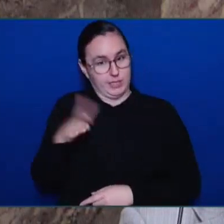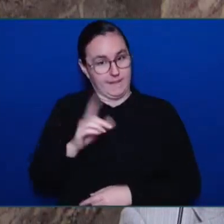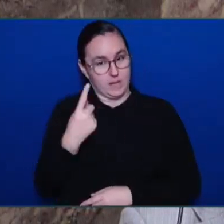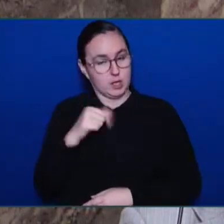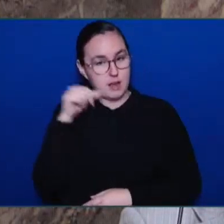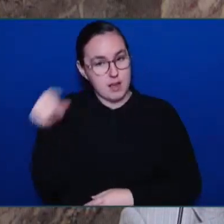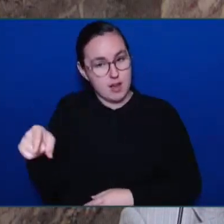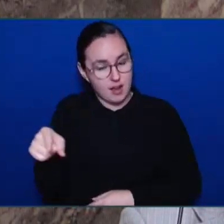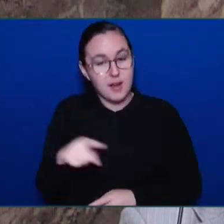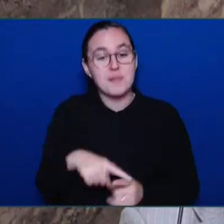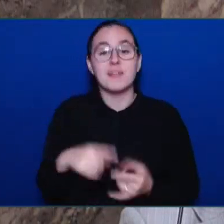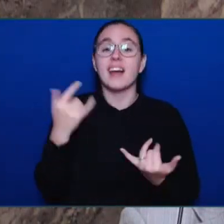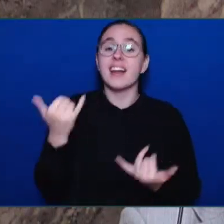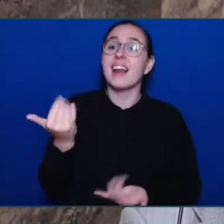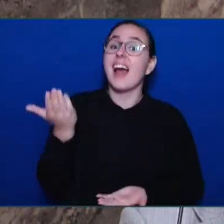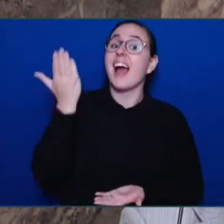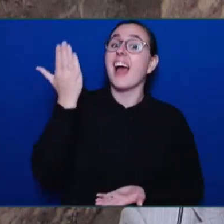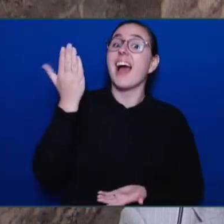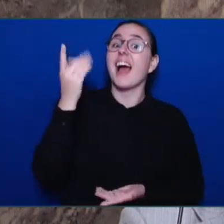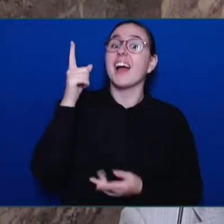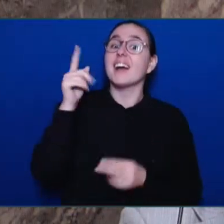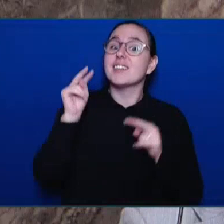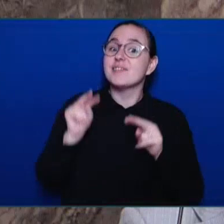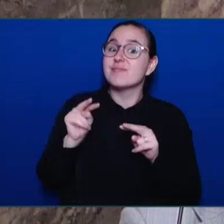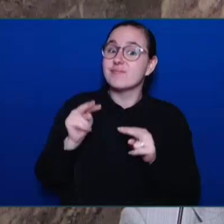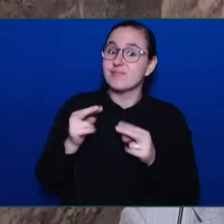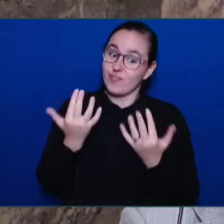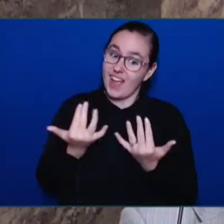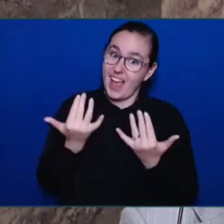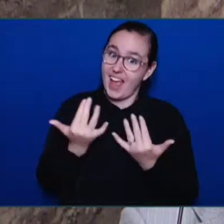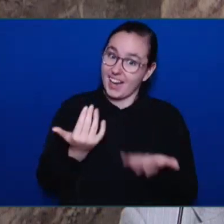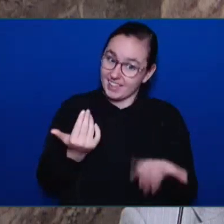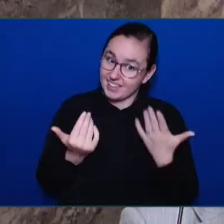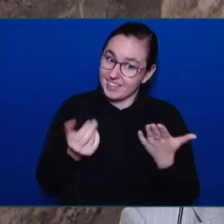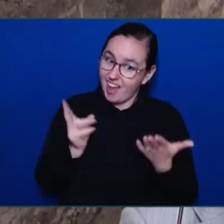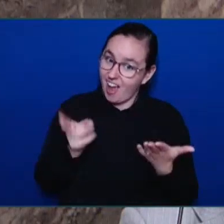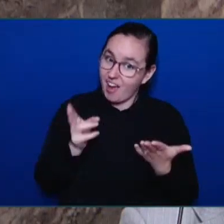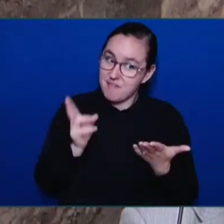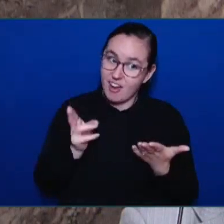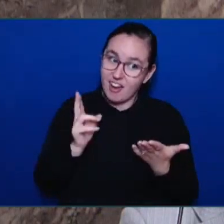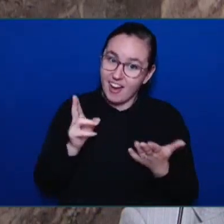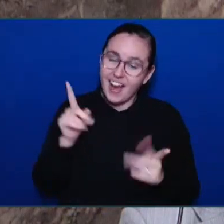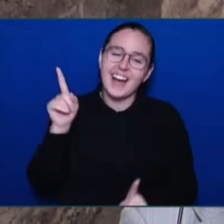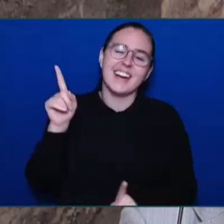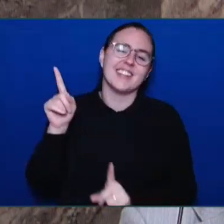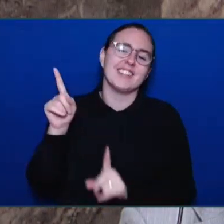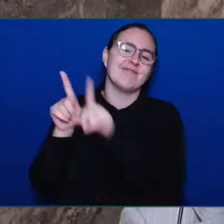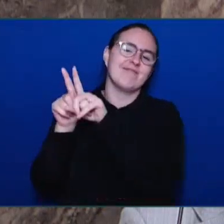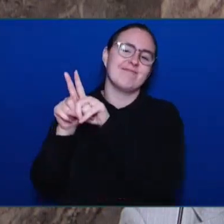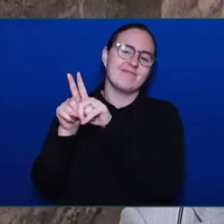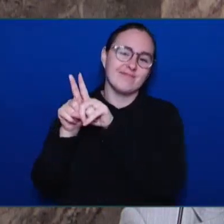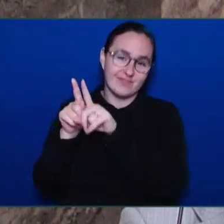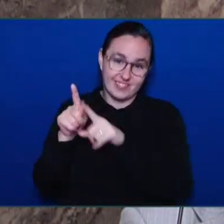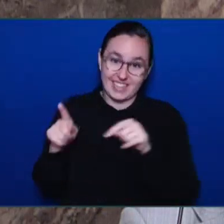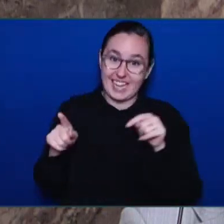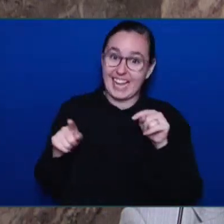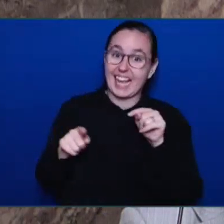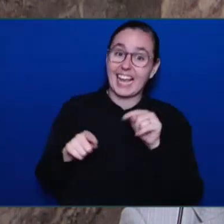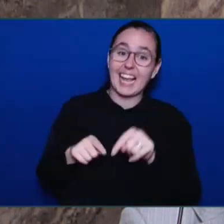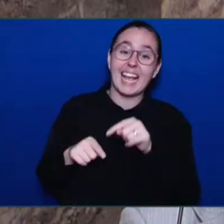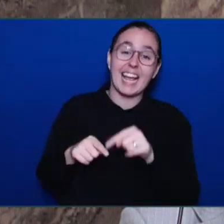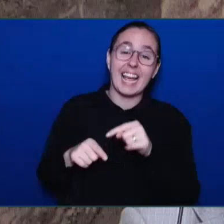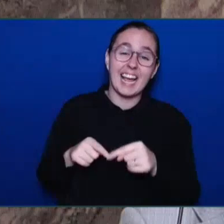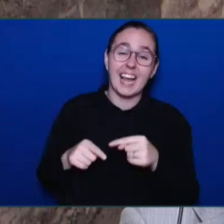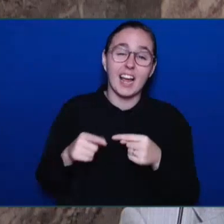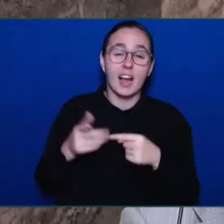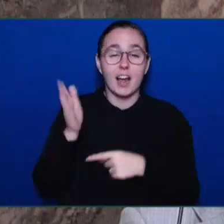butt in gear and keep the speeches short. Because if anything Donna was really proud of was how Al kept his